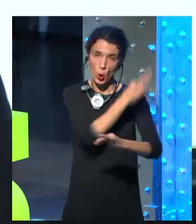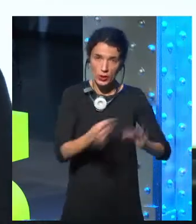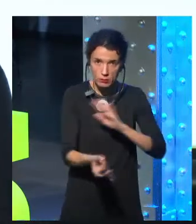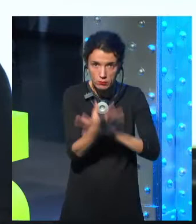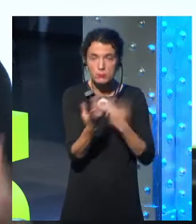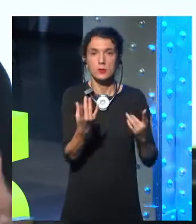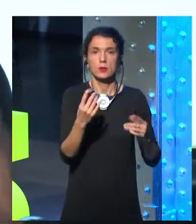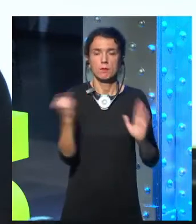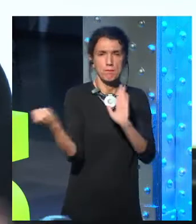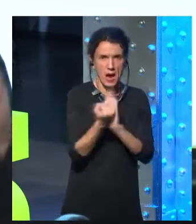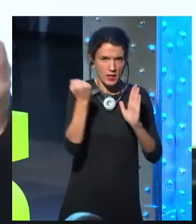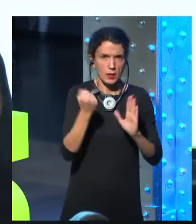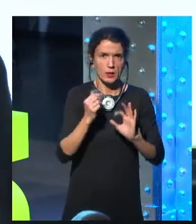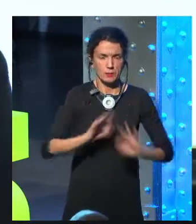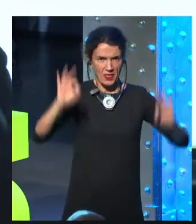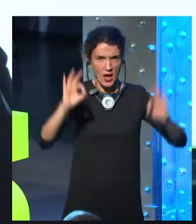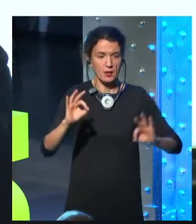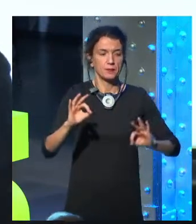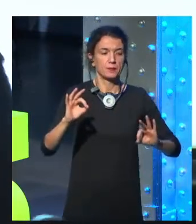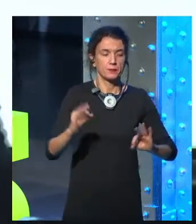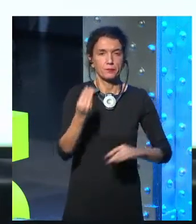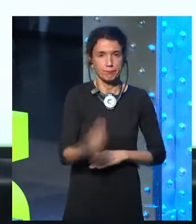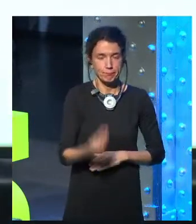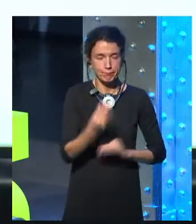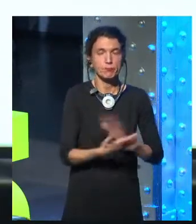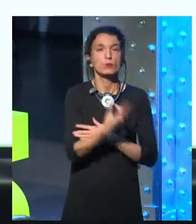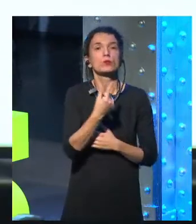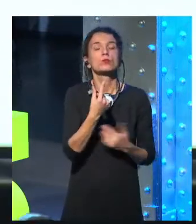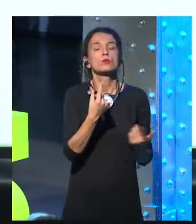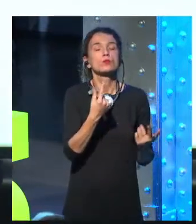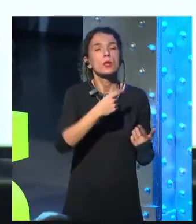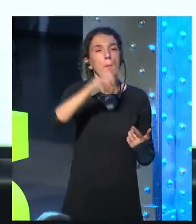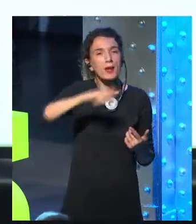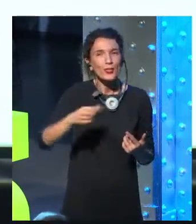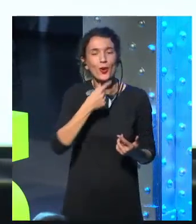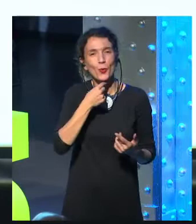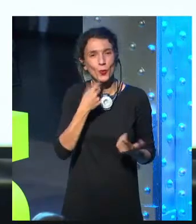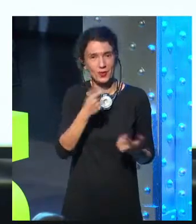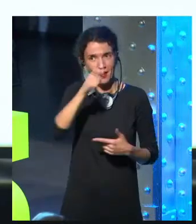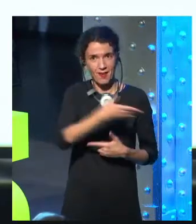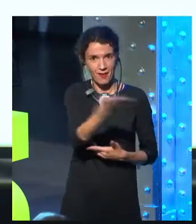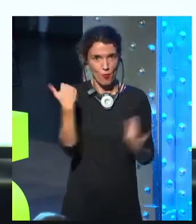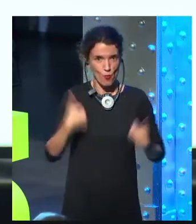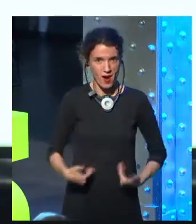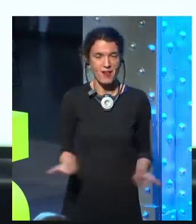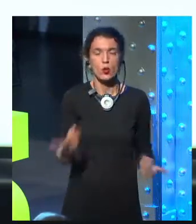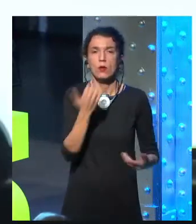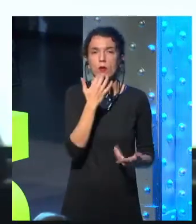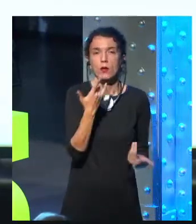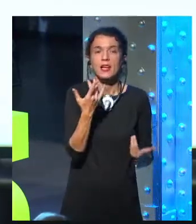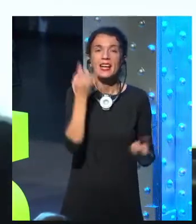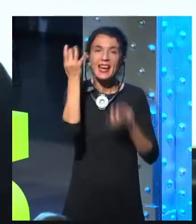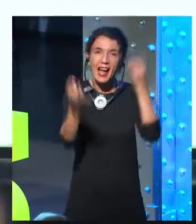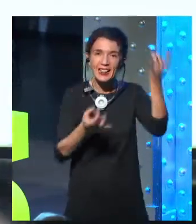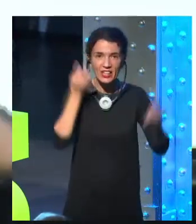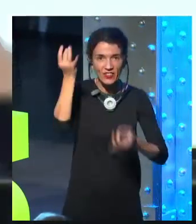sound the same way. When you see the sound waves, they'll be perfect looking. They won't be these real,